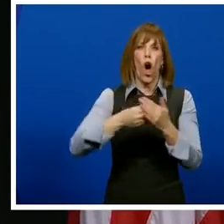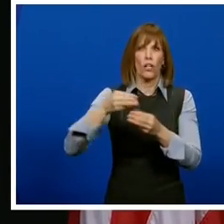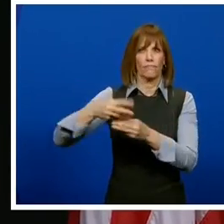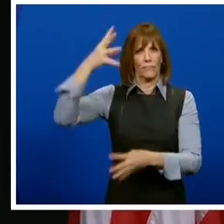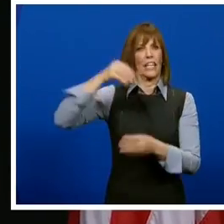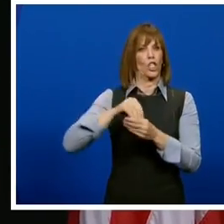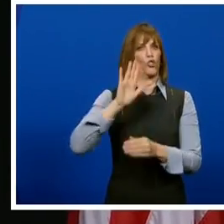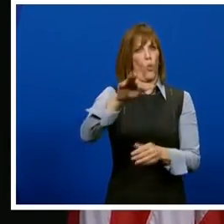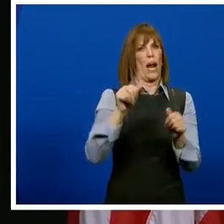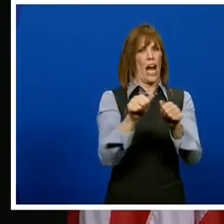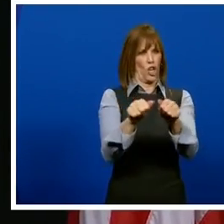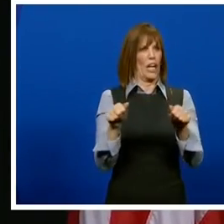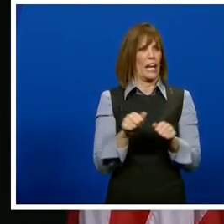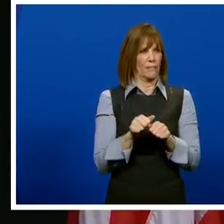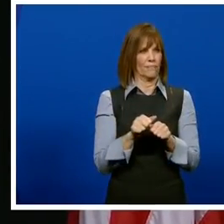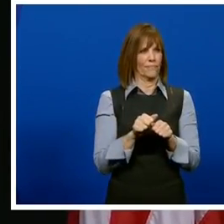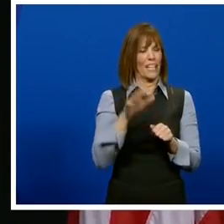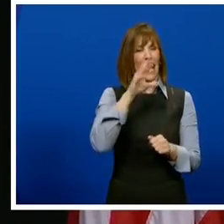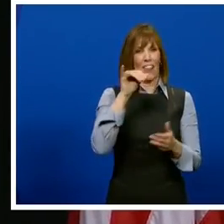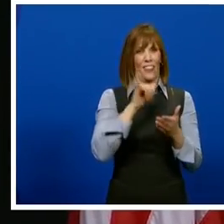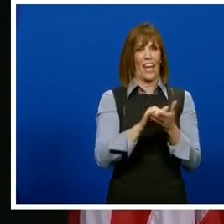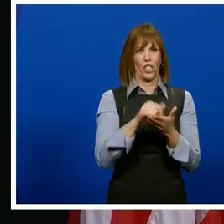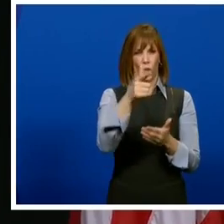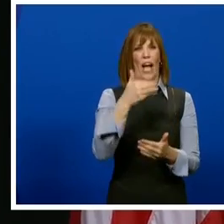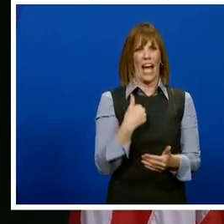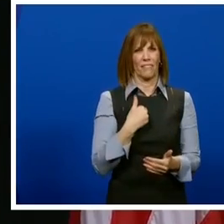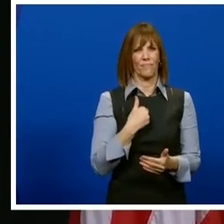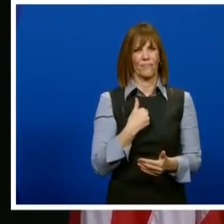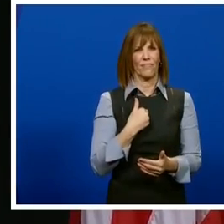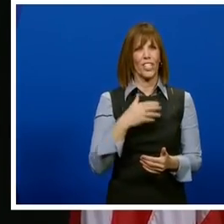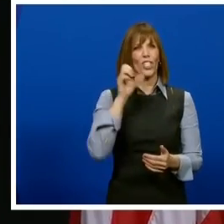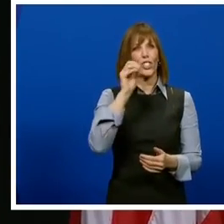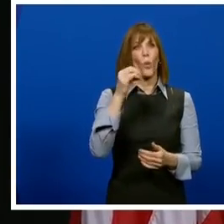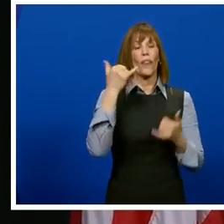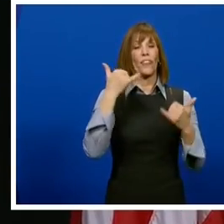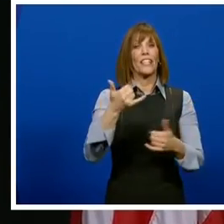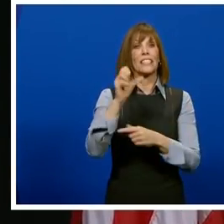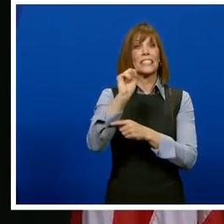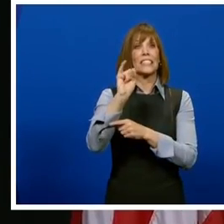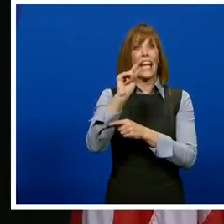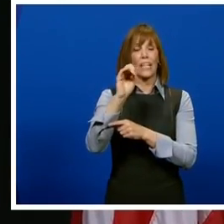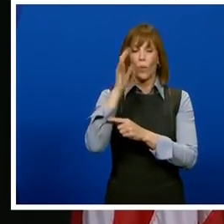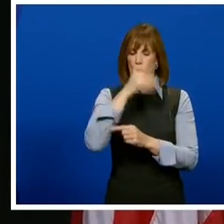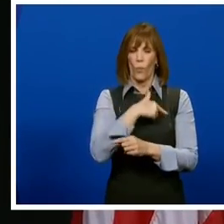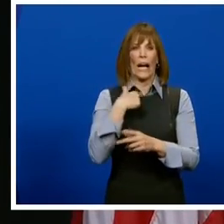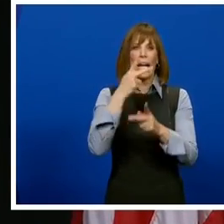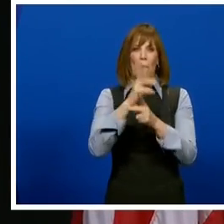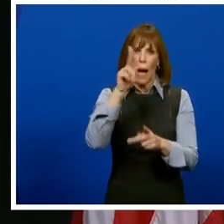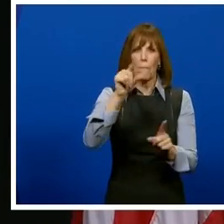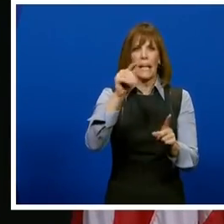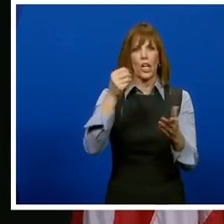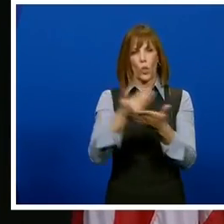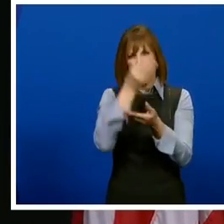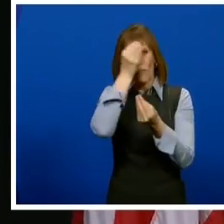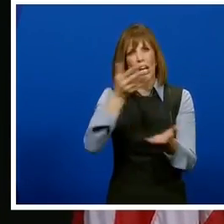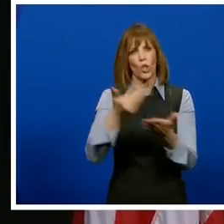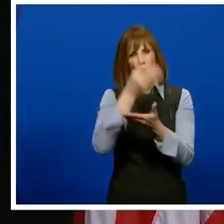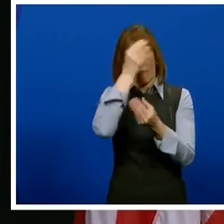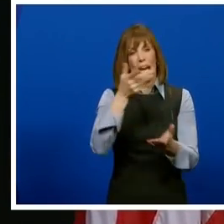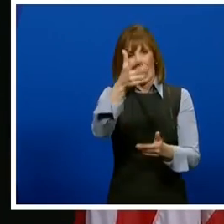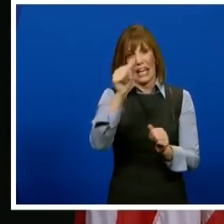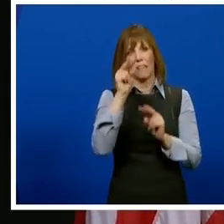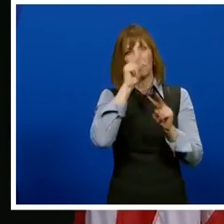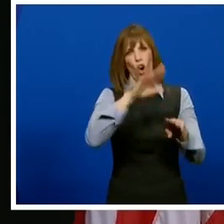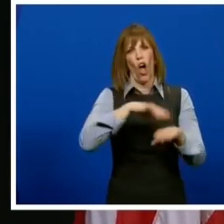the area you designated. And so the site will continue to update with new information on a